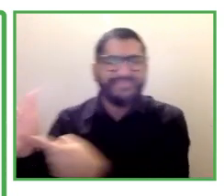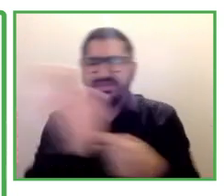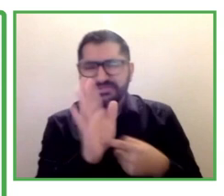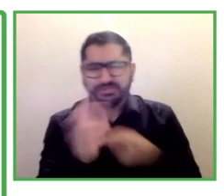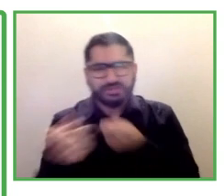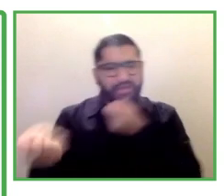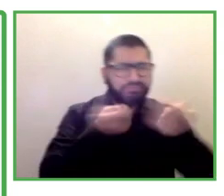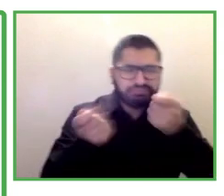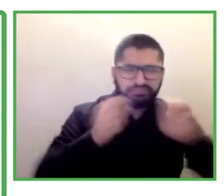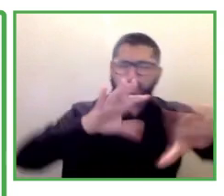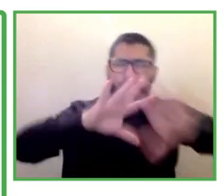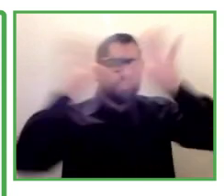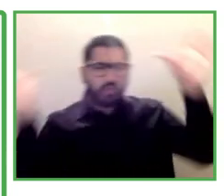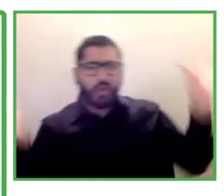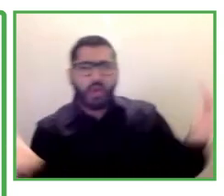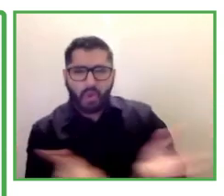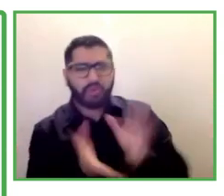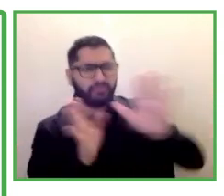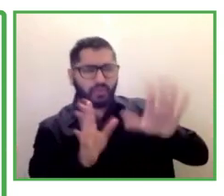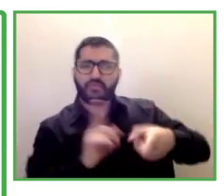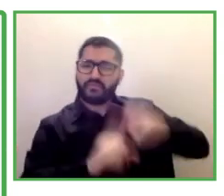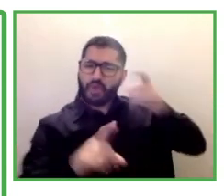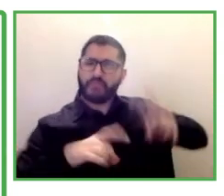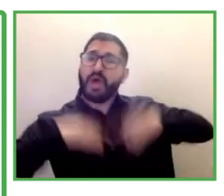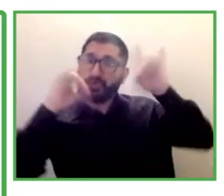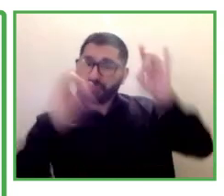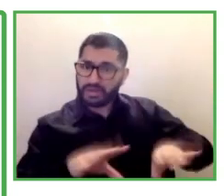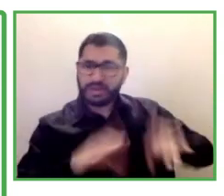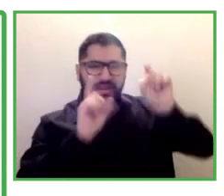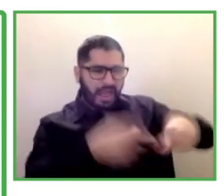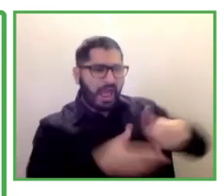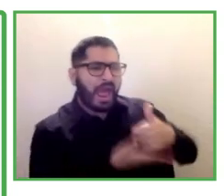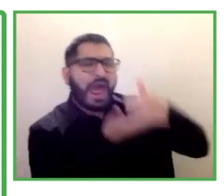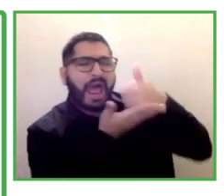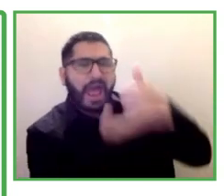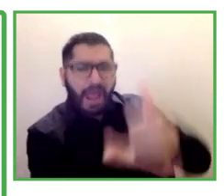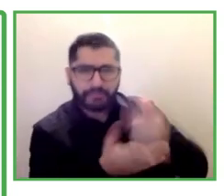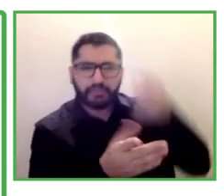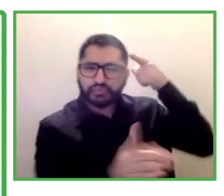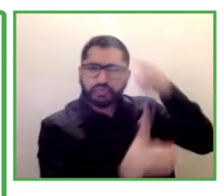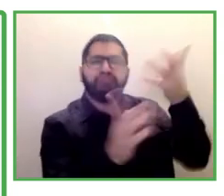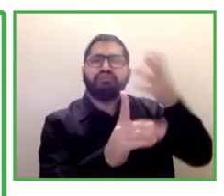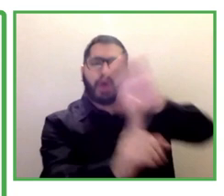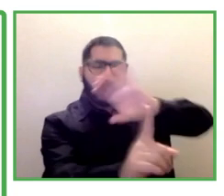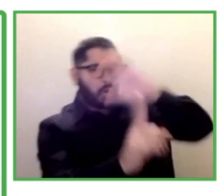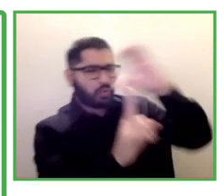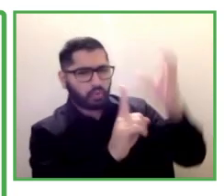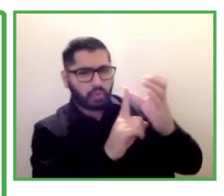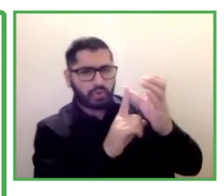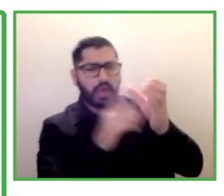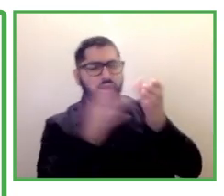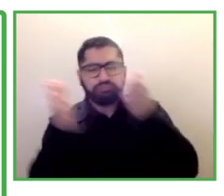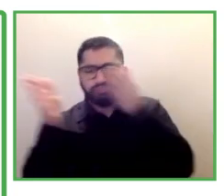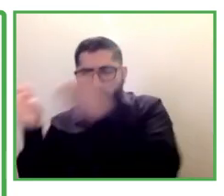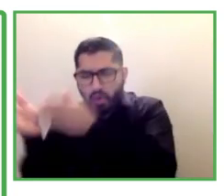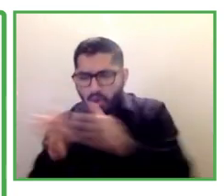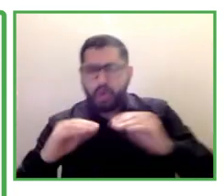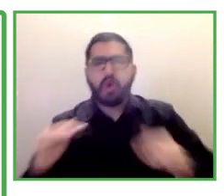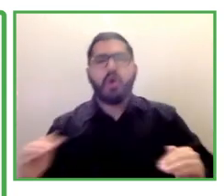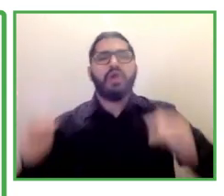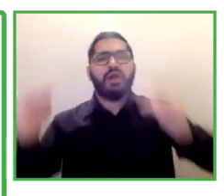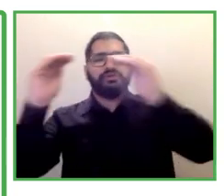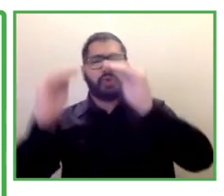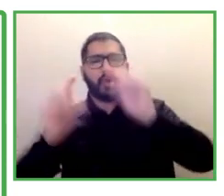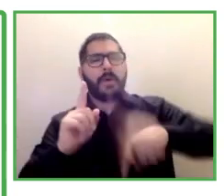and finally the thing that we're most proud about the stepping into program is the large scale of this